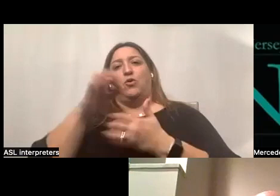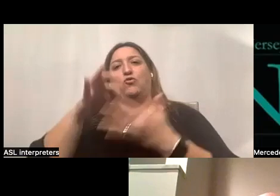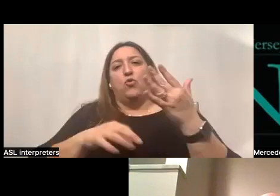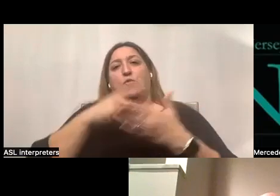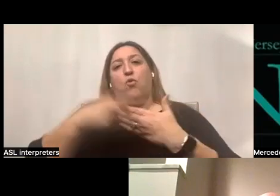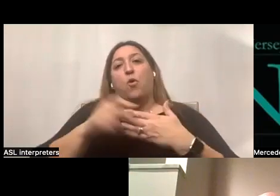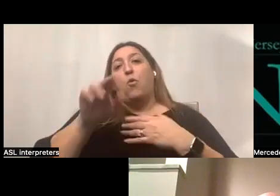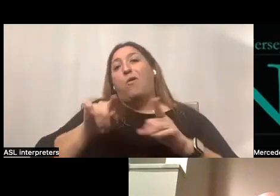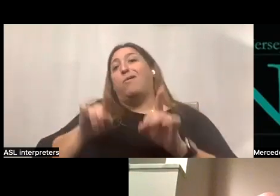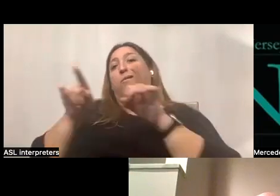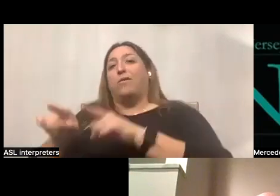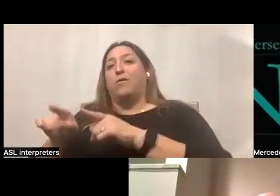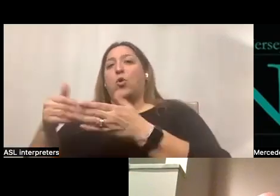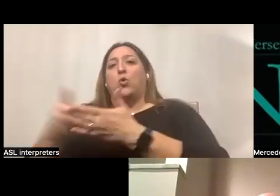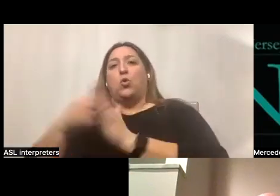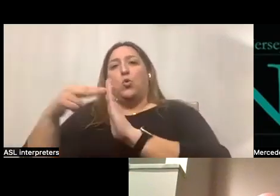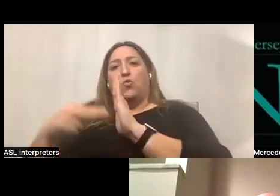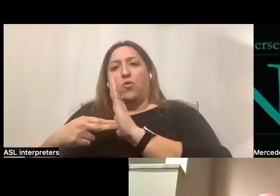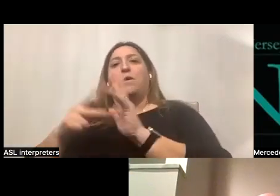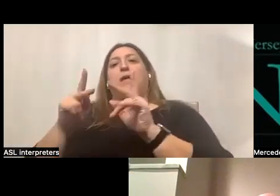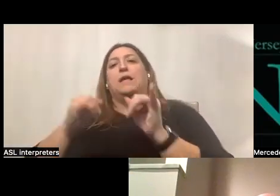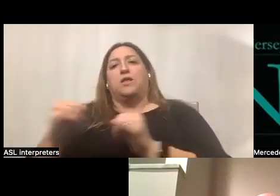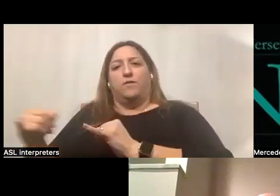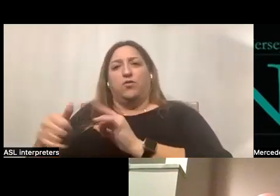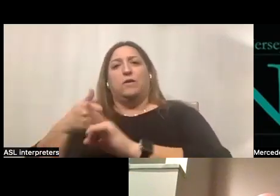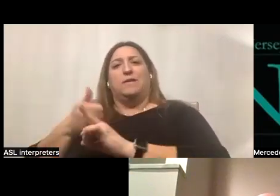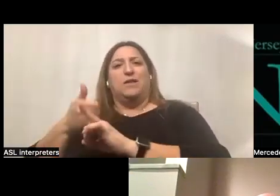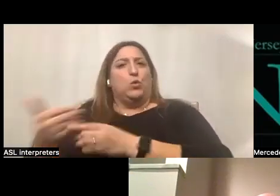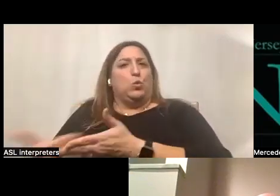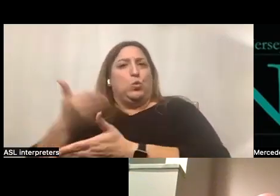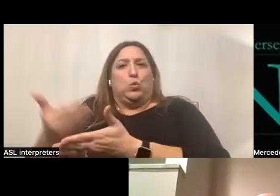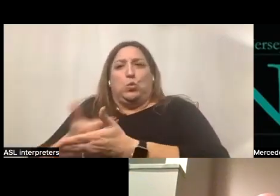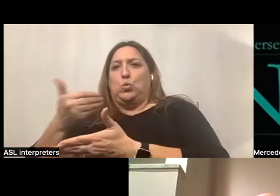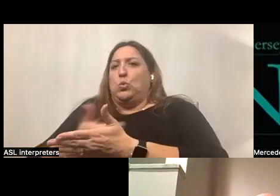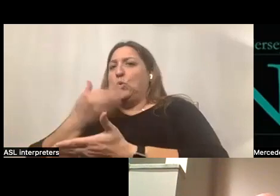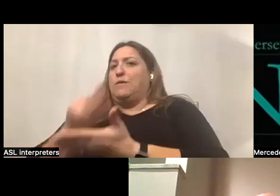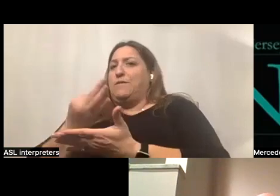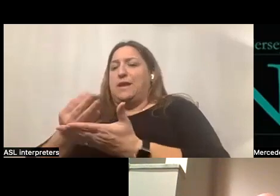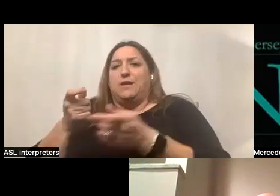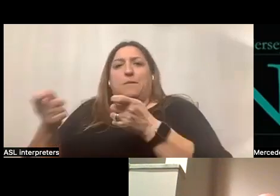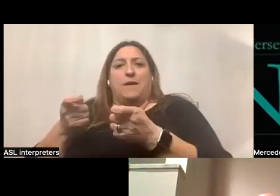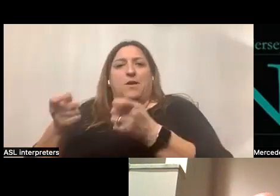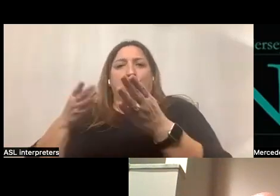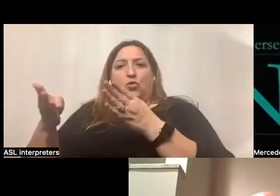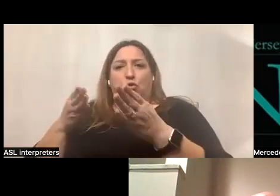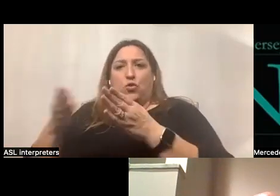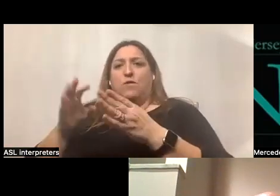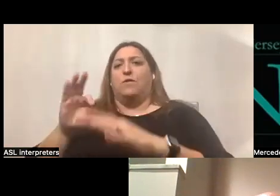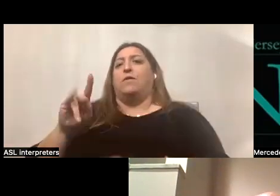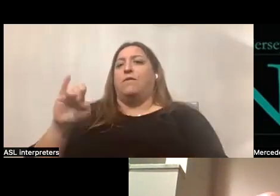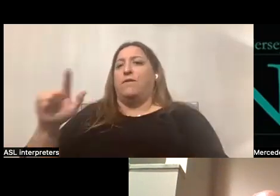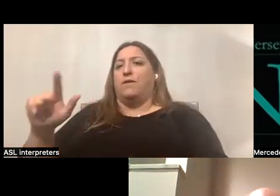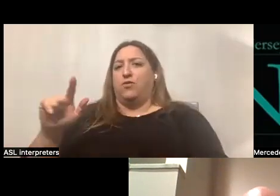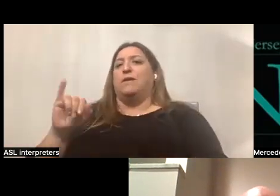the new enrollment where the individual is brand new to financial management services fiscal intermediary model.